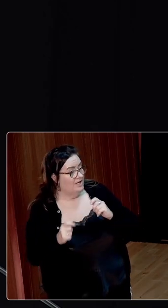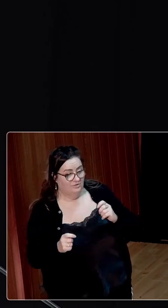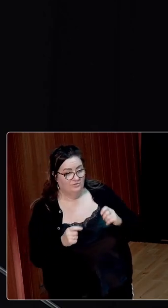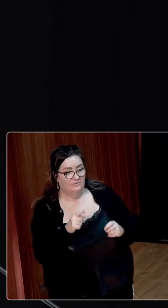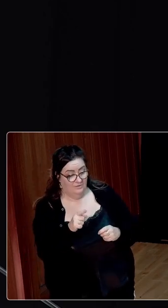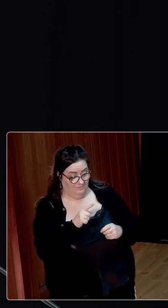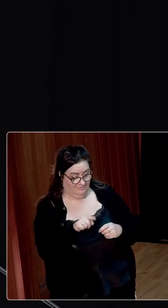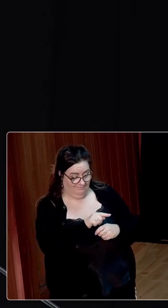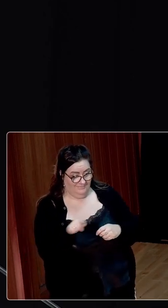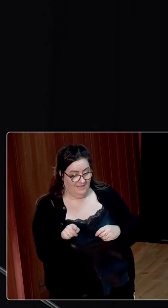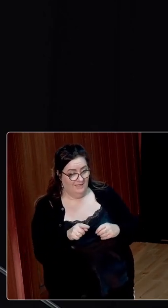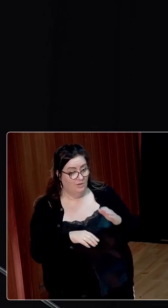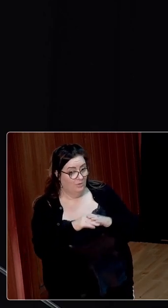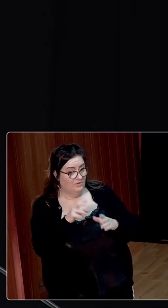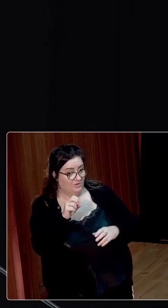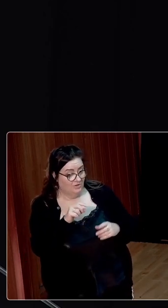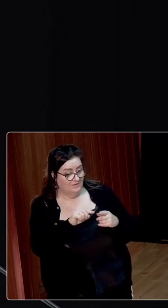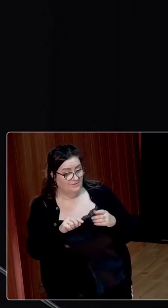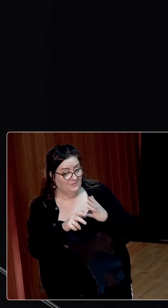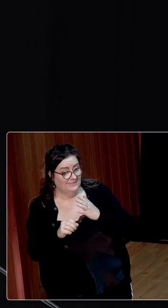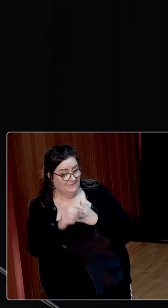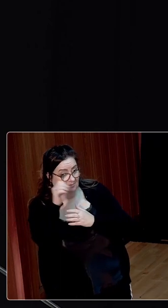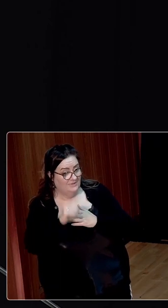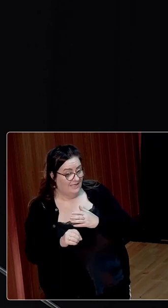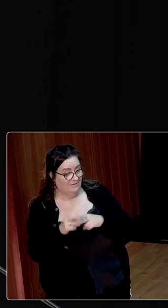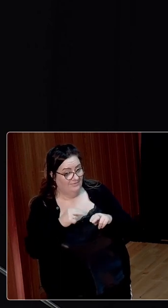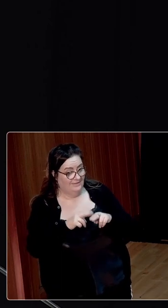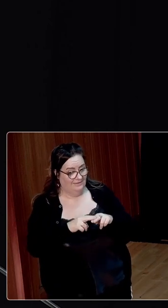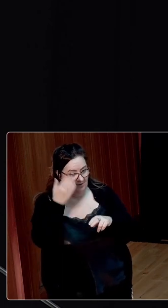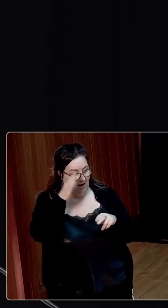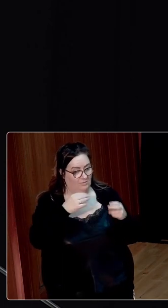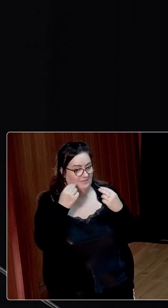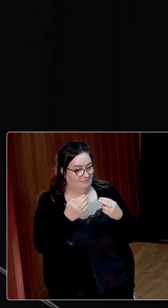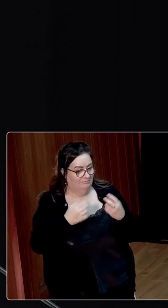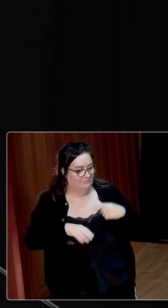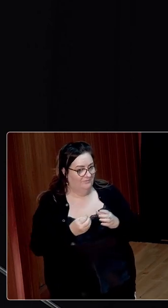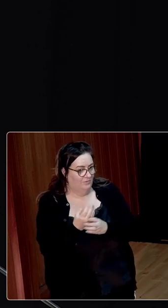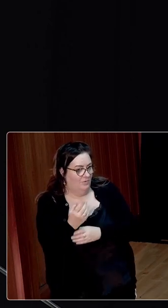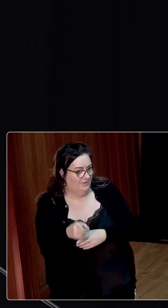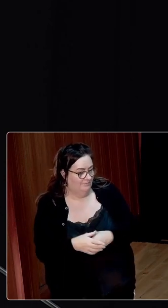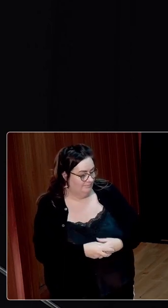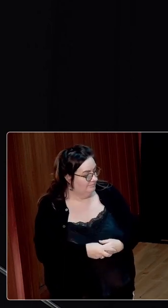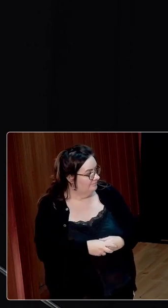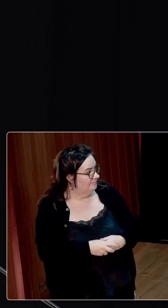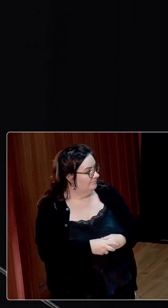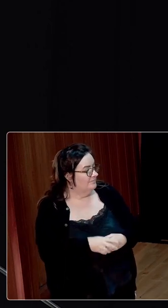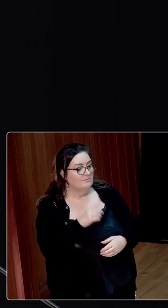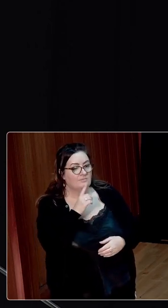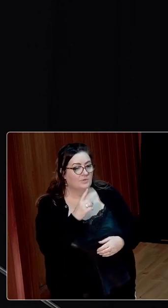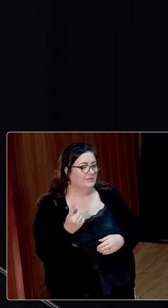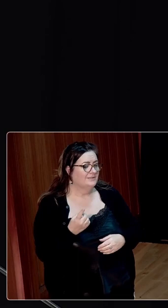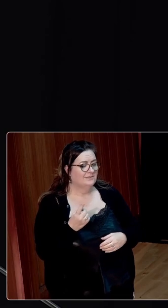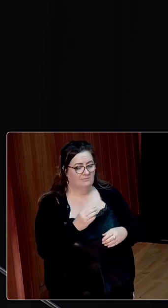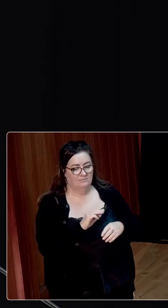expansions did supply up to 30 and 60% of the national requirement respectively in those areas. But the single